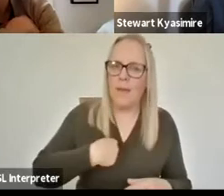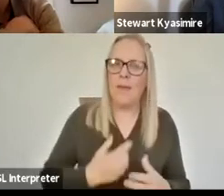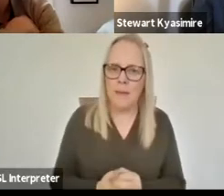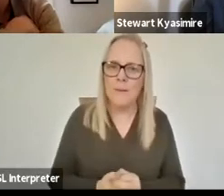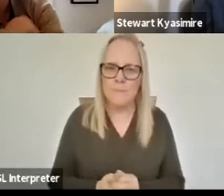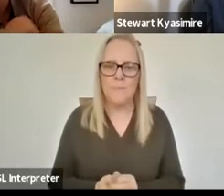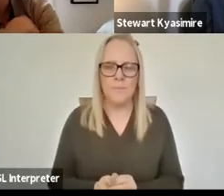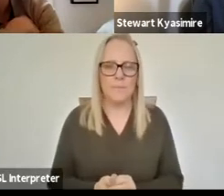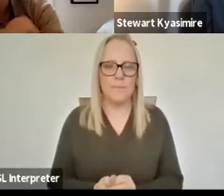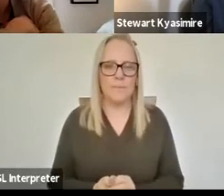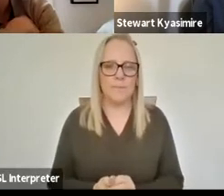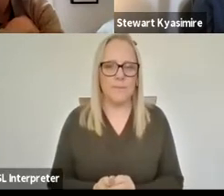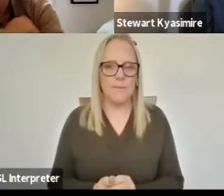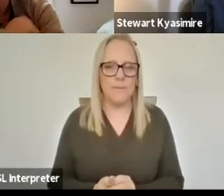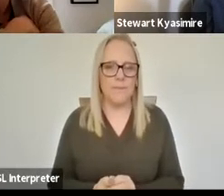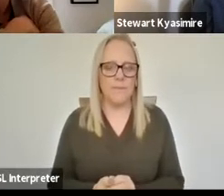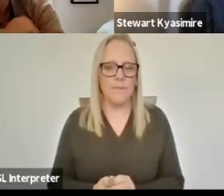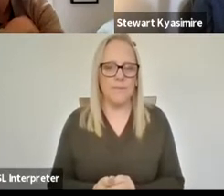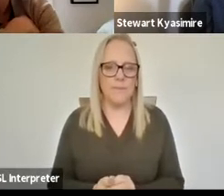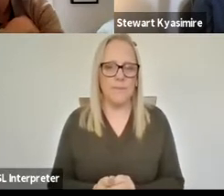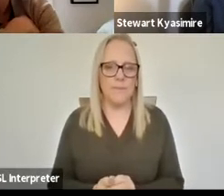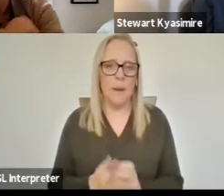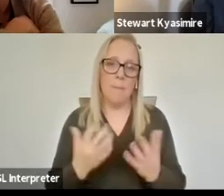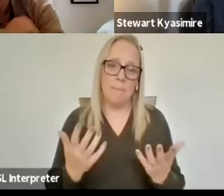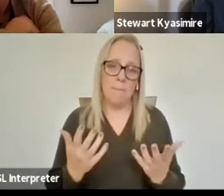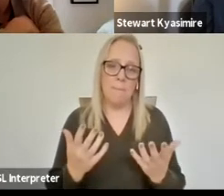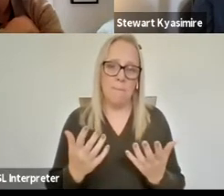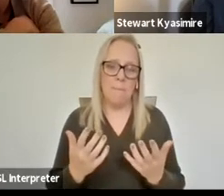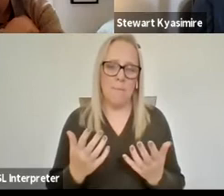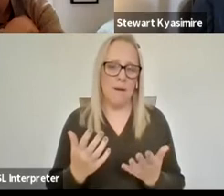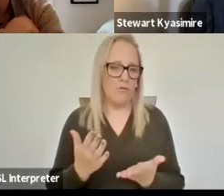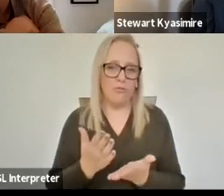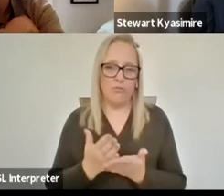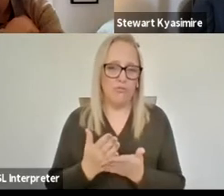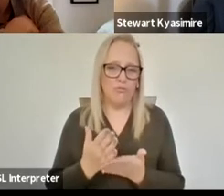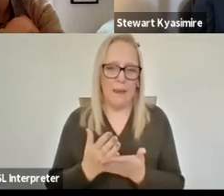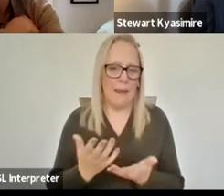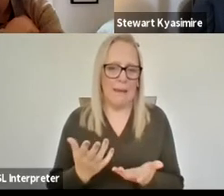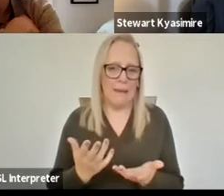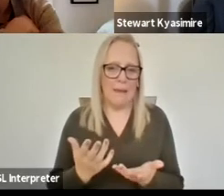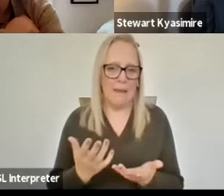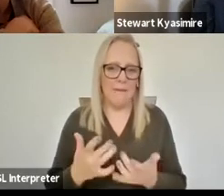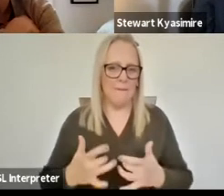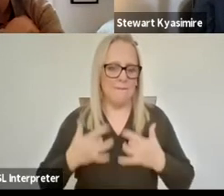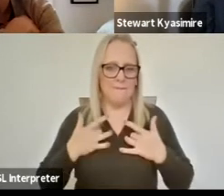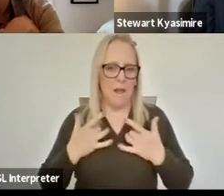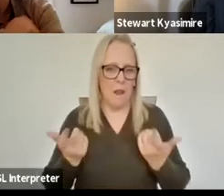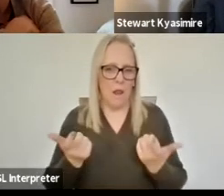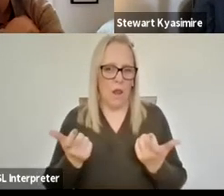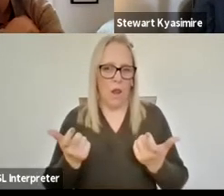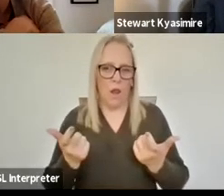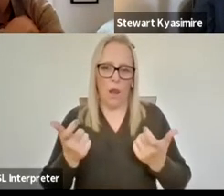me but I would say um for me it was actually Edmund ages um the lockdown um because